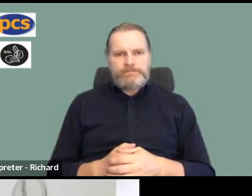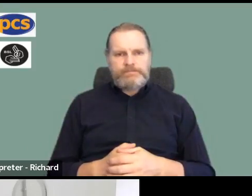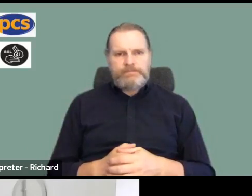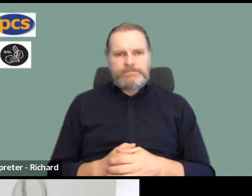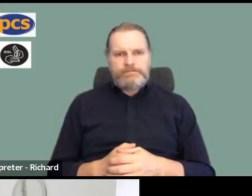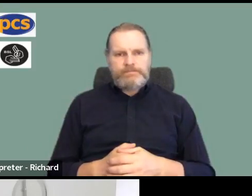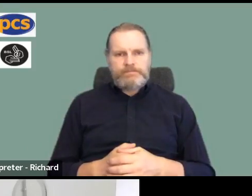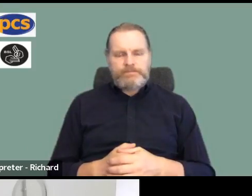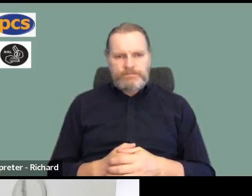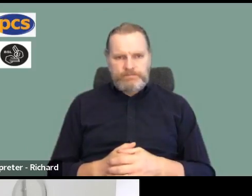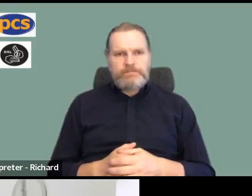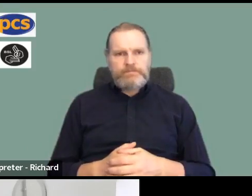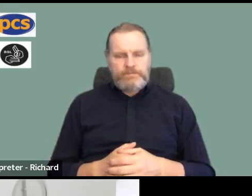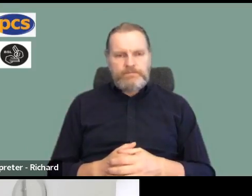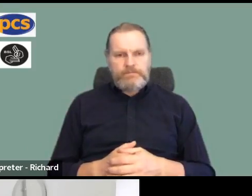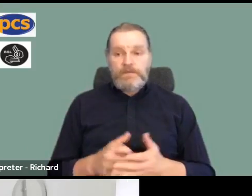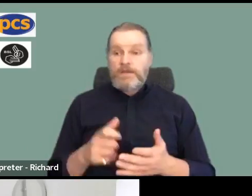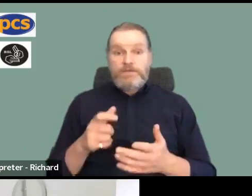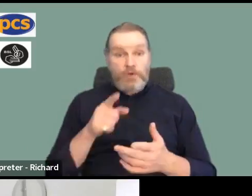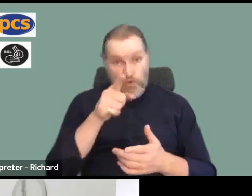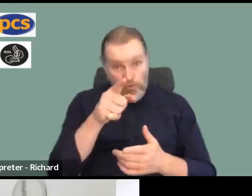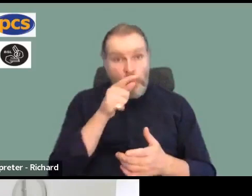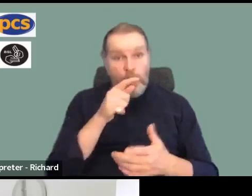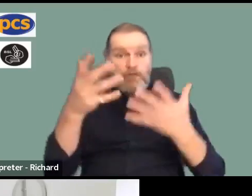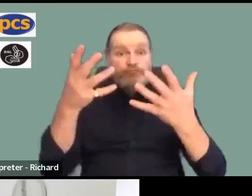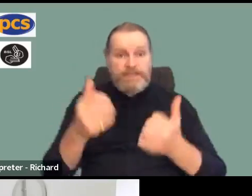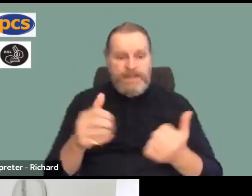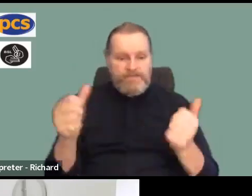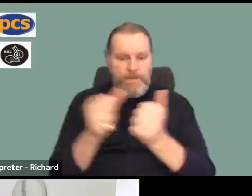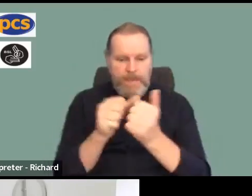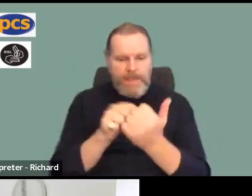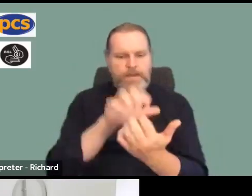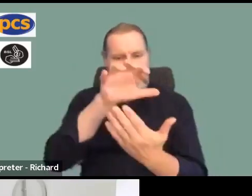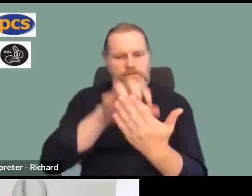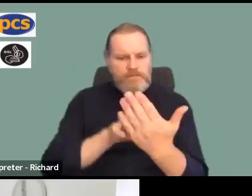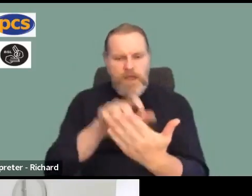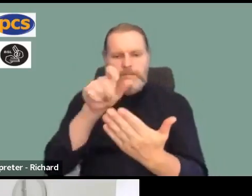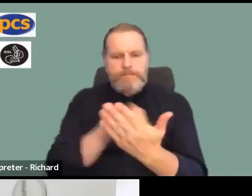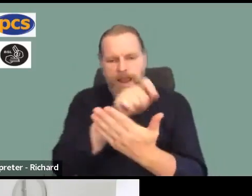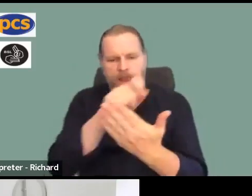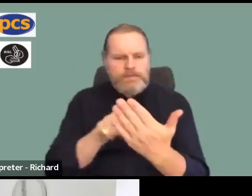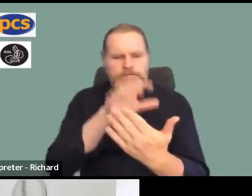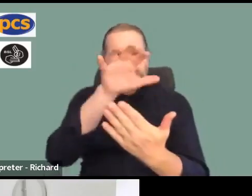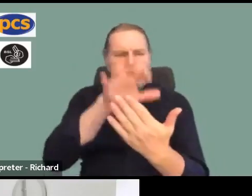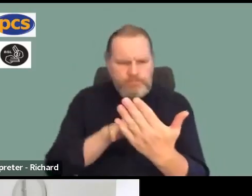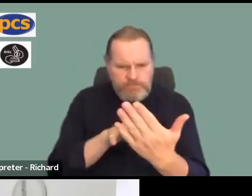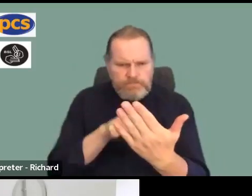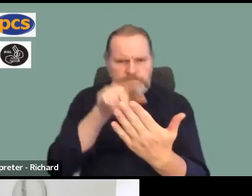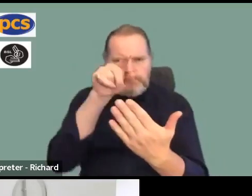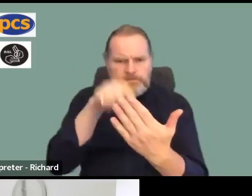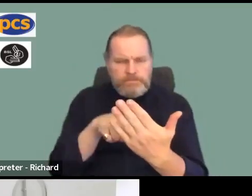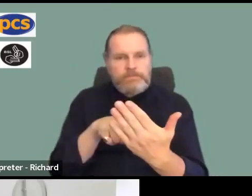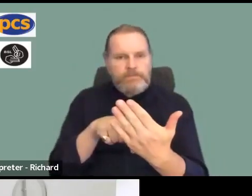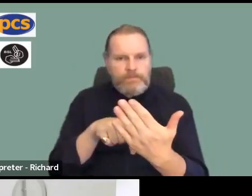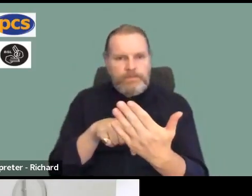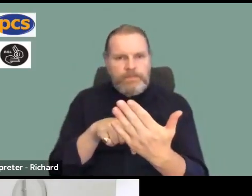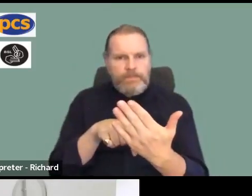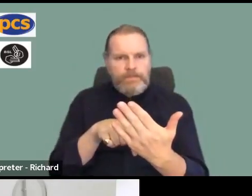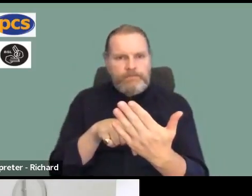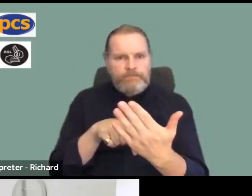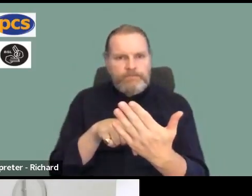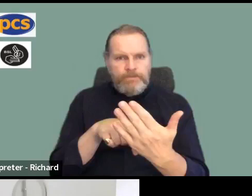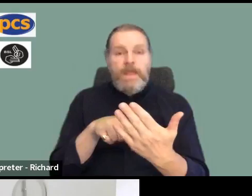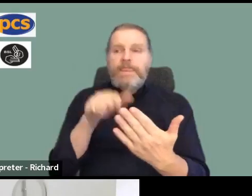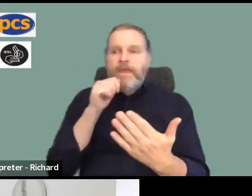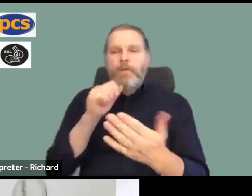sense at the same time everybody will get a ballot paper at the same time, but there will be a number of I think it's over 200 different counts of the